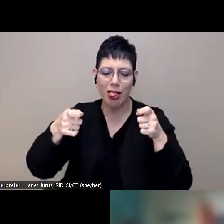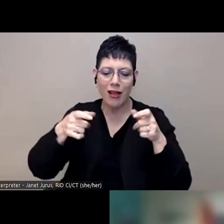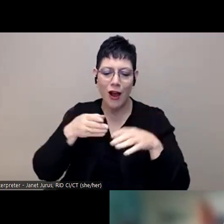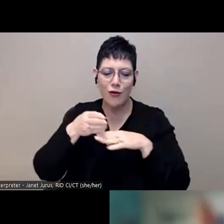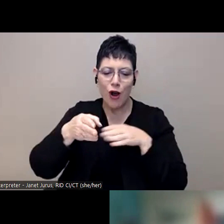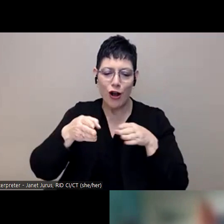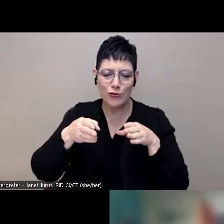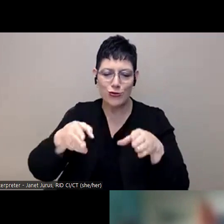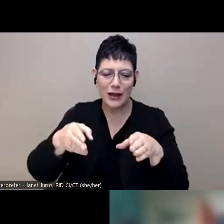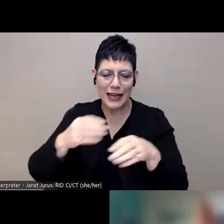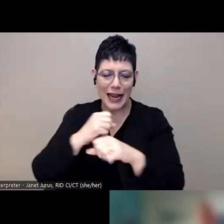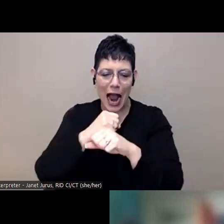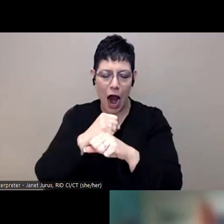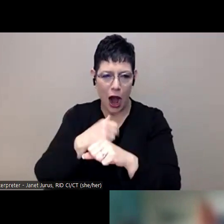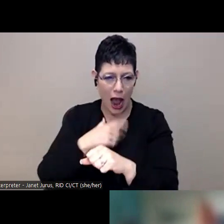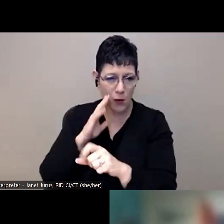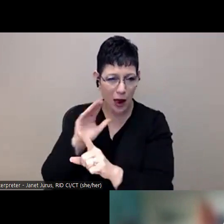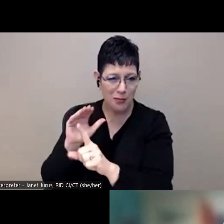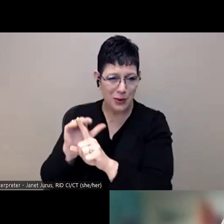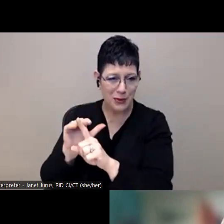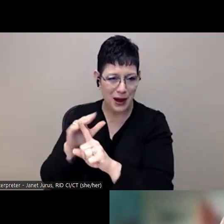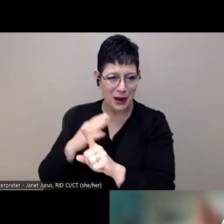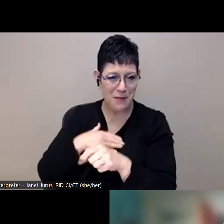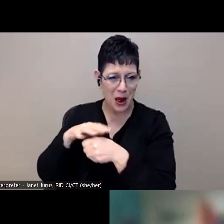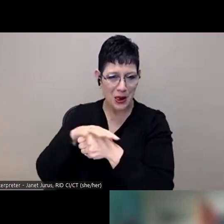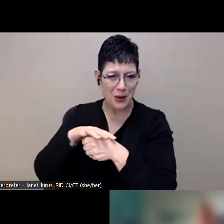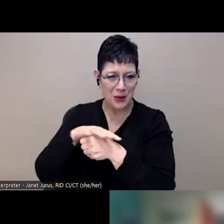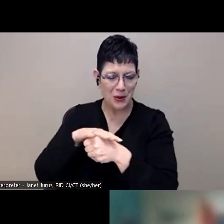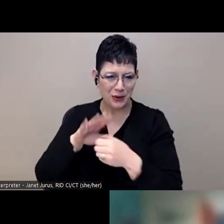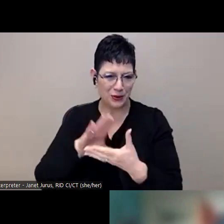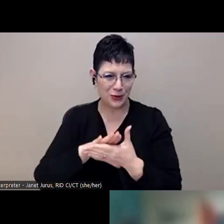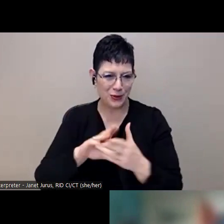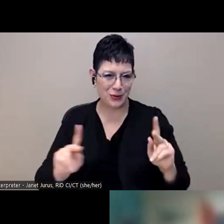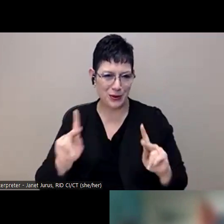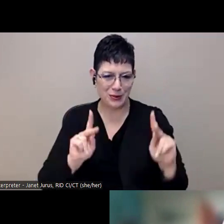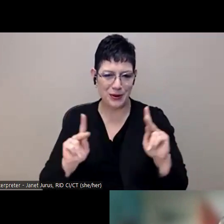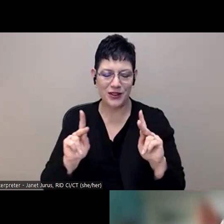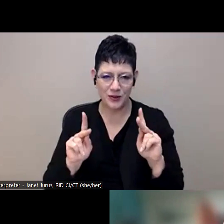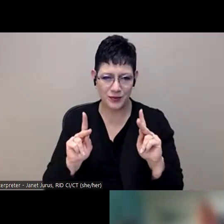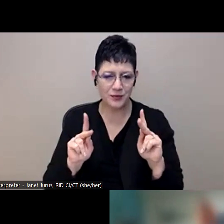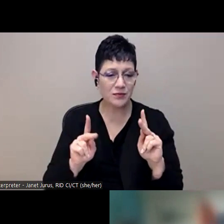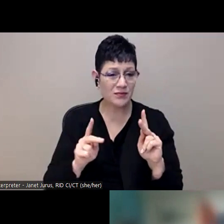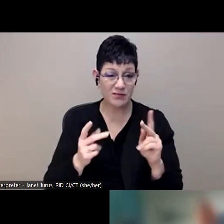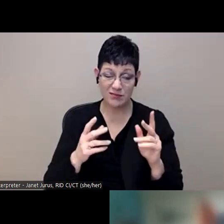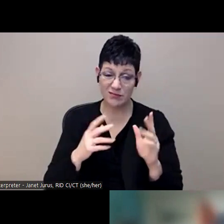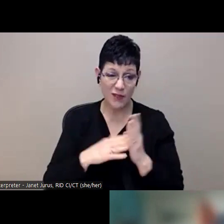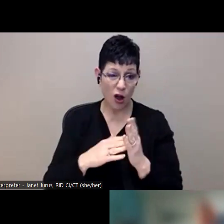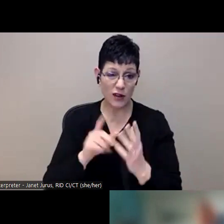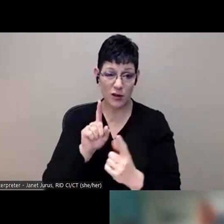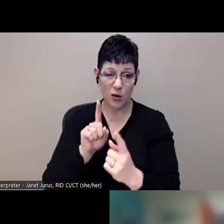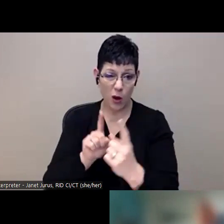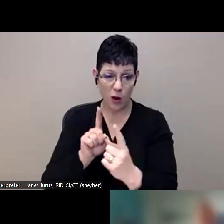got in our school because I talked to my own local elementary school. And so a lot of it is conversations one-on-one